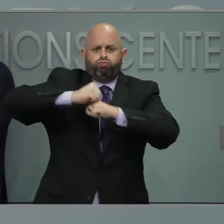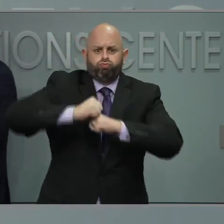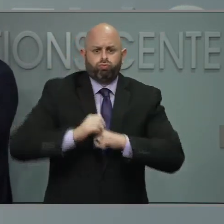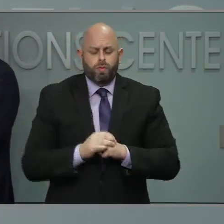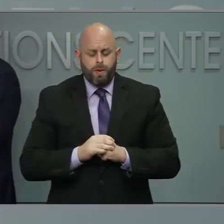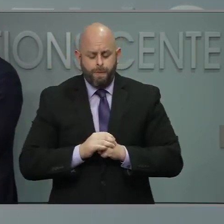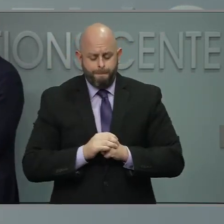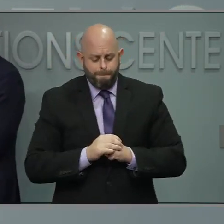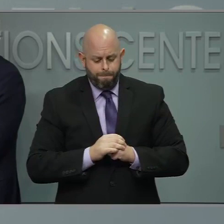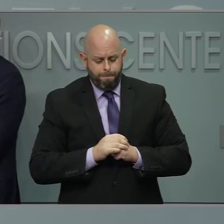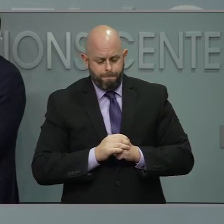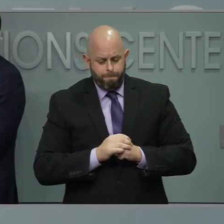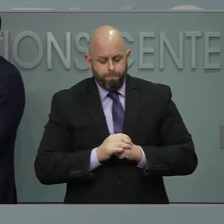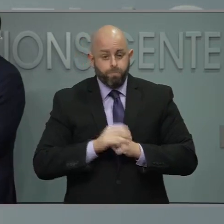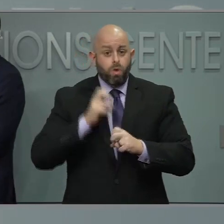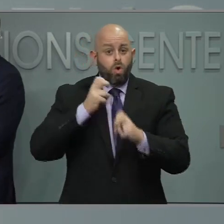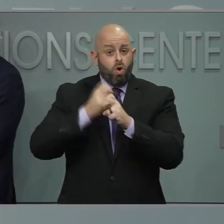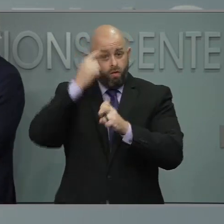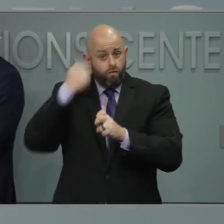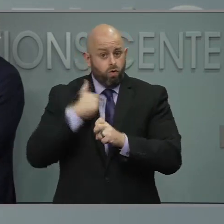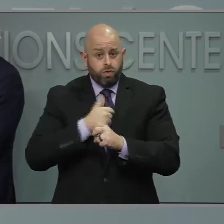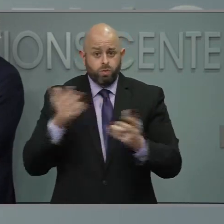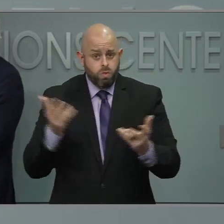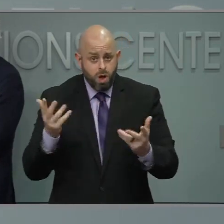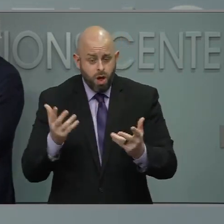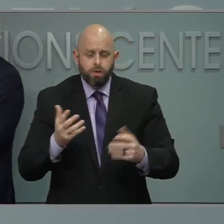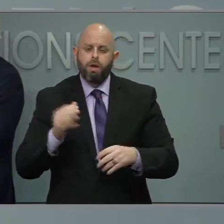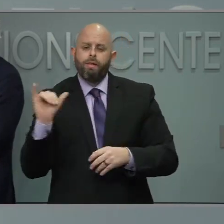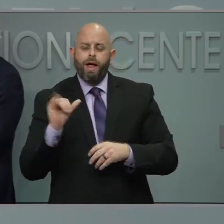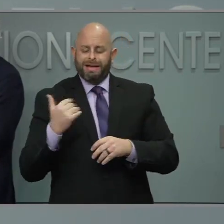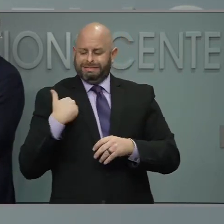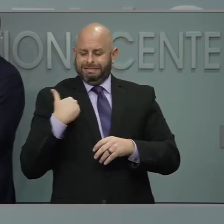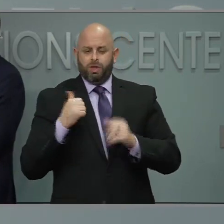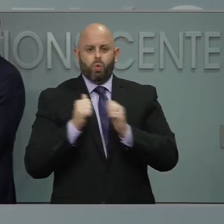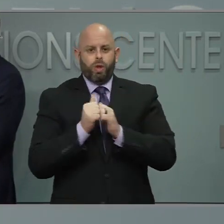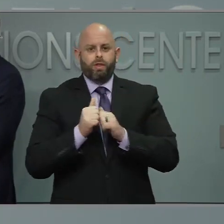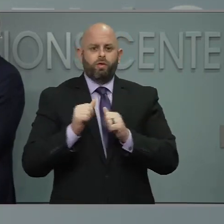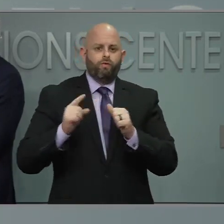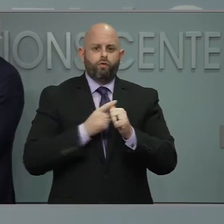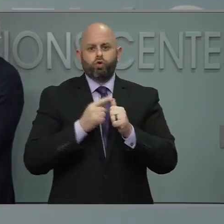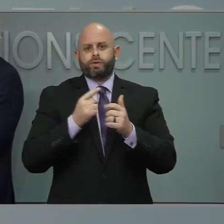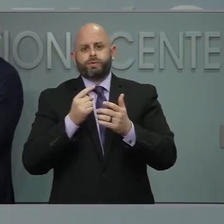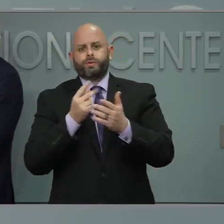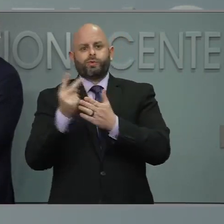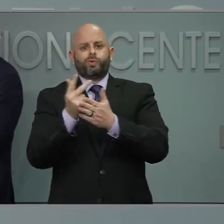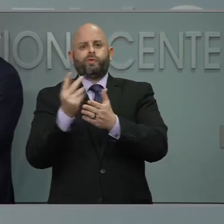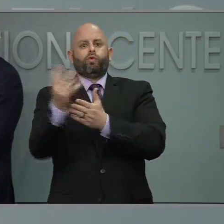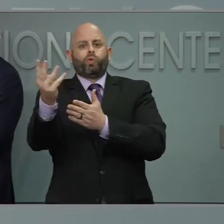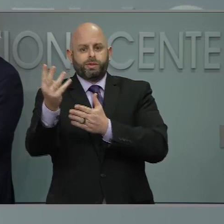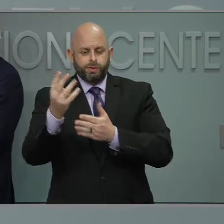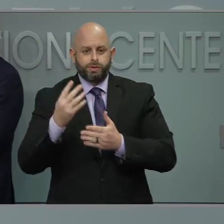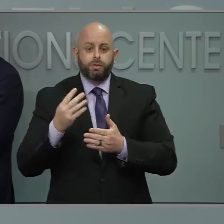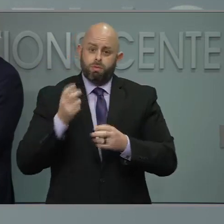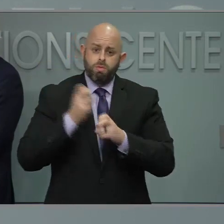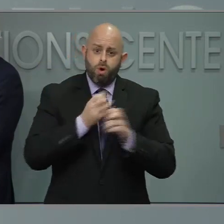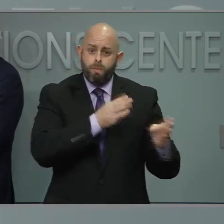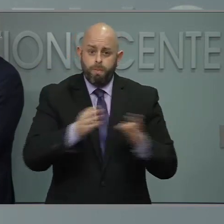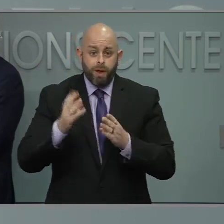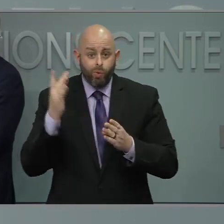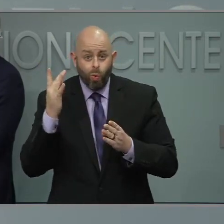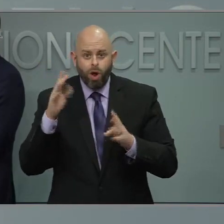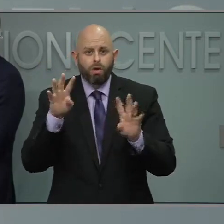the early part of rolling out the first two vaccines, when we don't know how much is coming to us, it's really hard to plan. And I think that's why